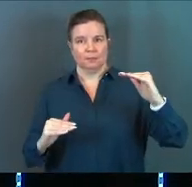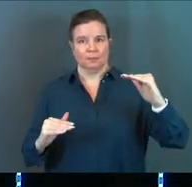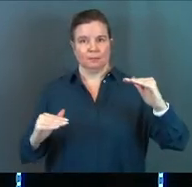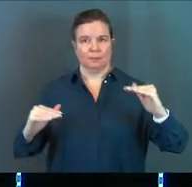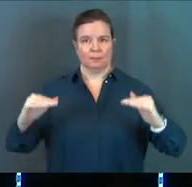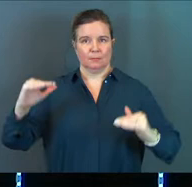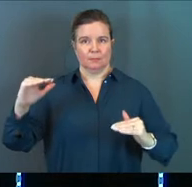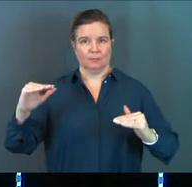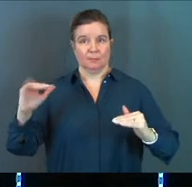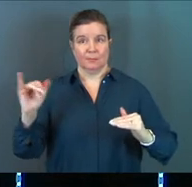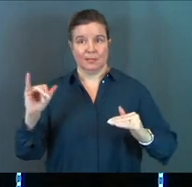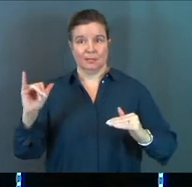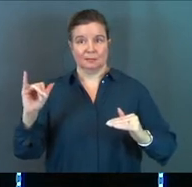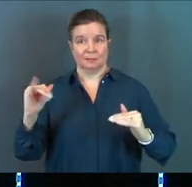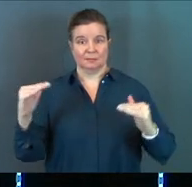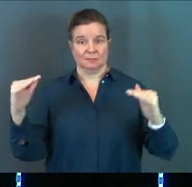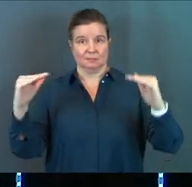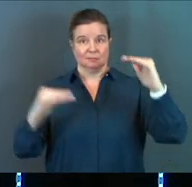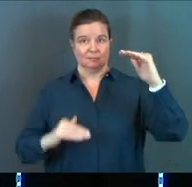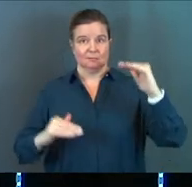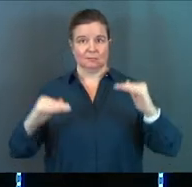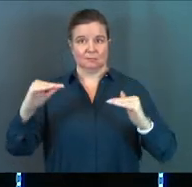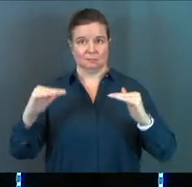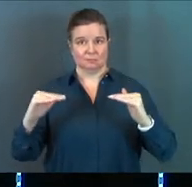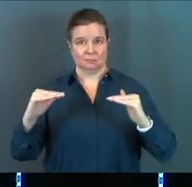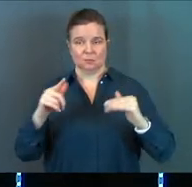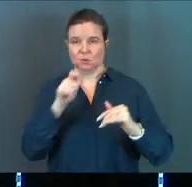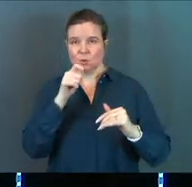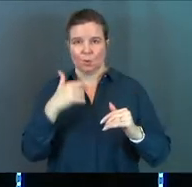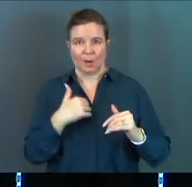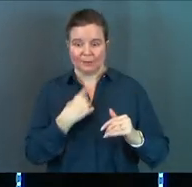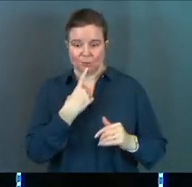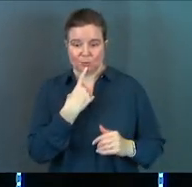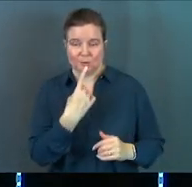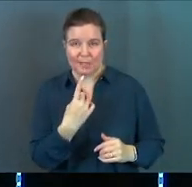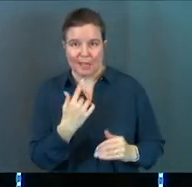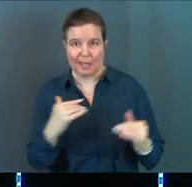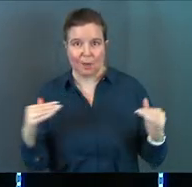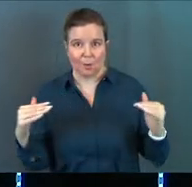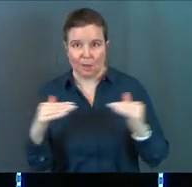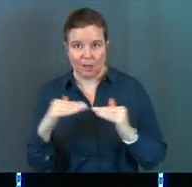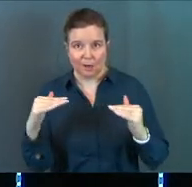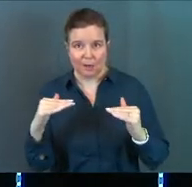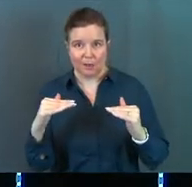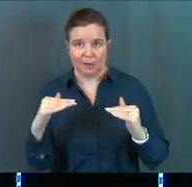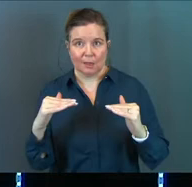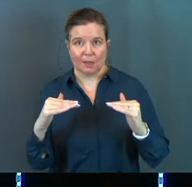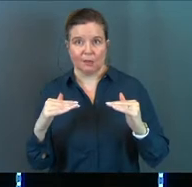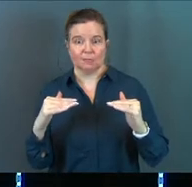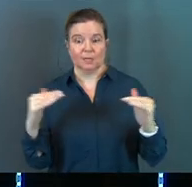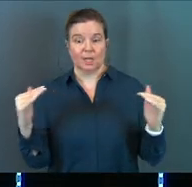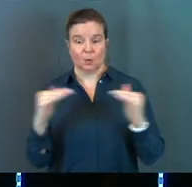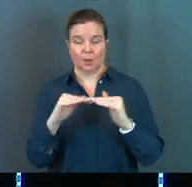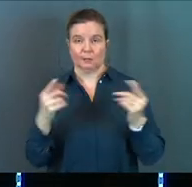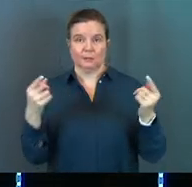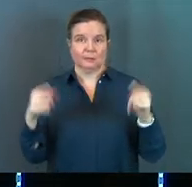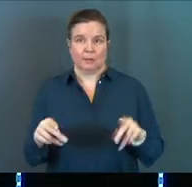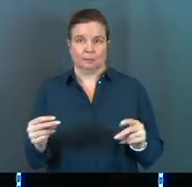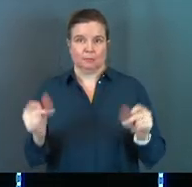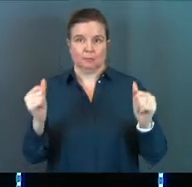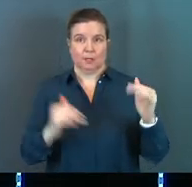Because it goes just like that. You don't have to say equality. Quality is what happens.